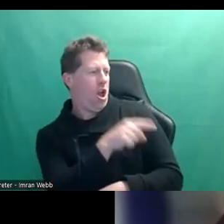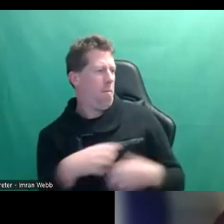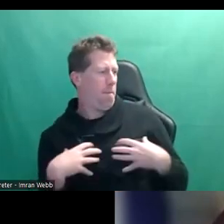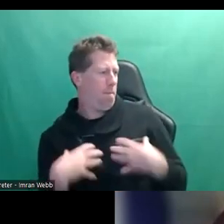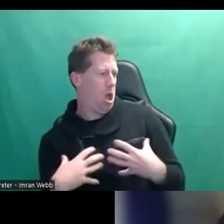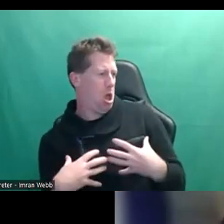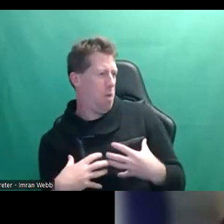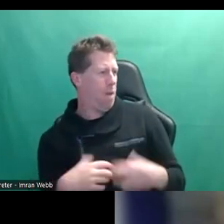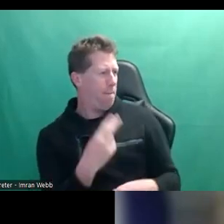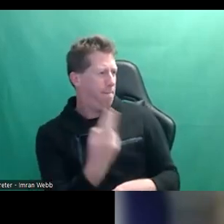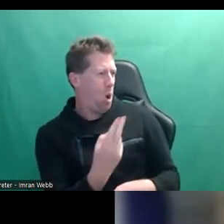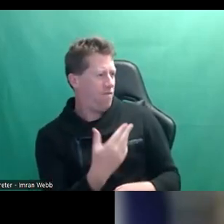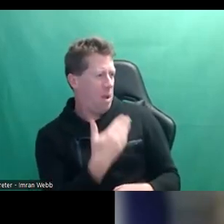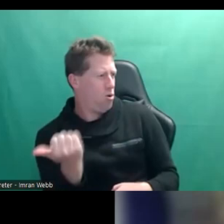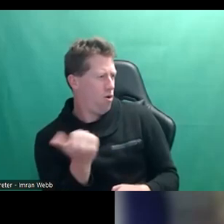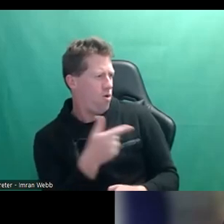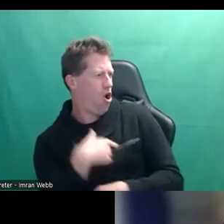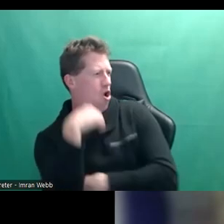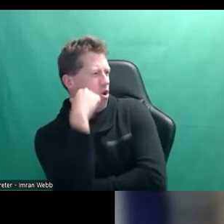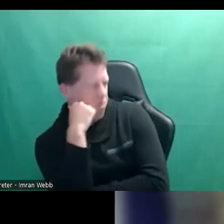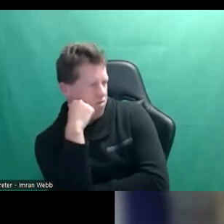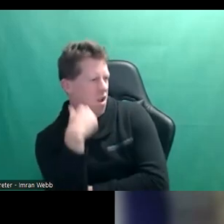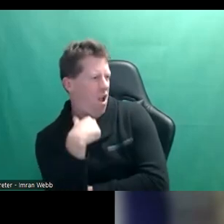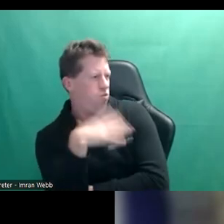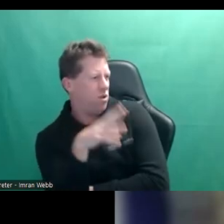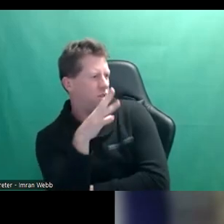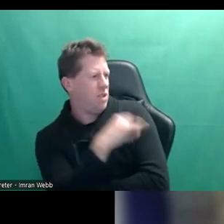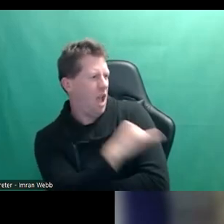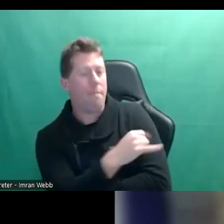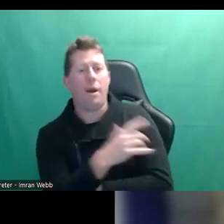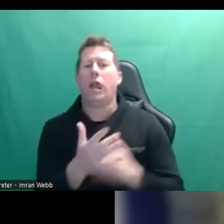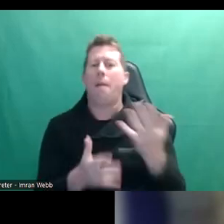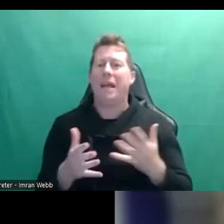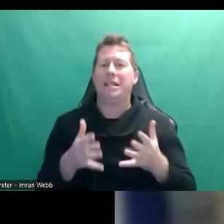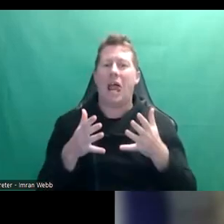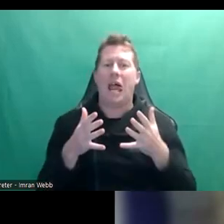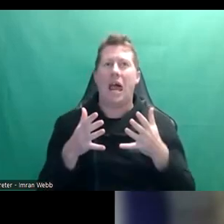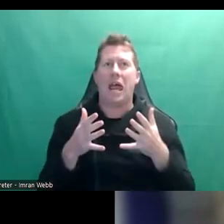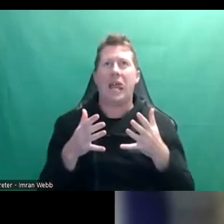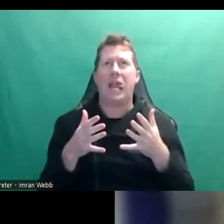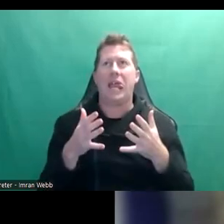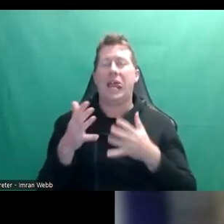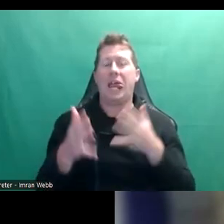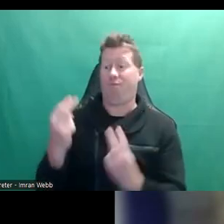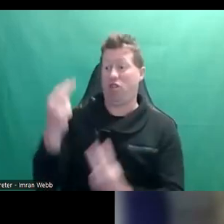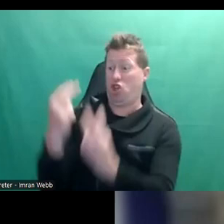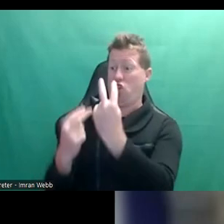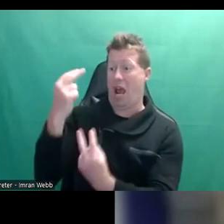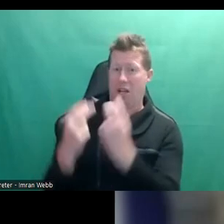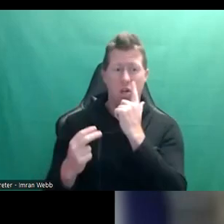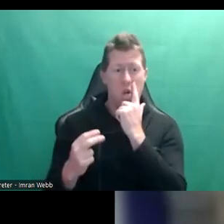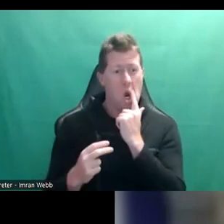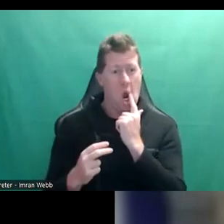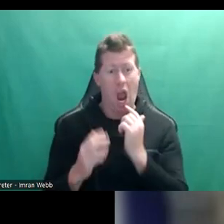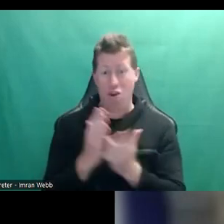and she's got a boyfriend and, you know, kind of allowing yourself to feel the judgment of others that probably doesn't